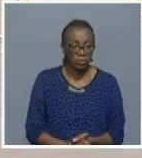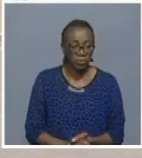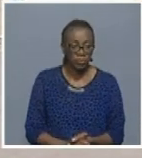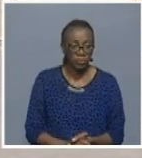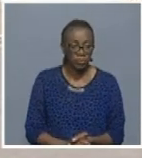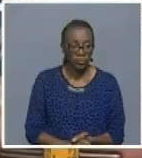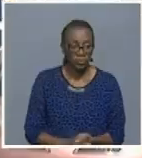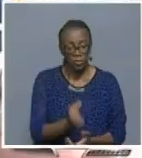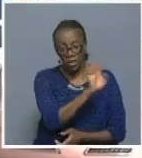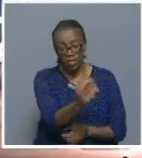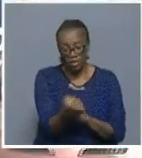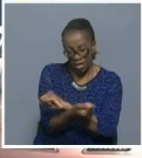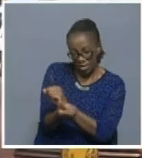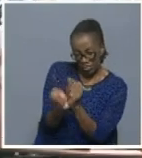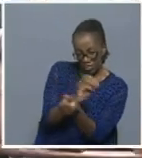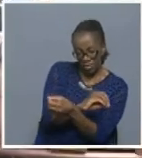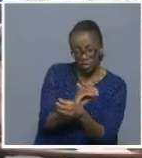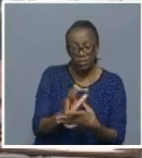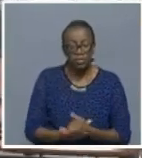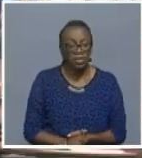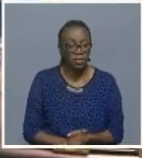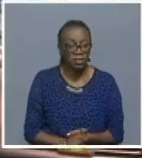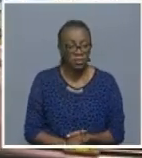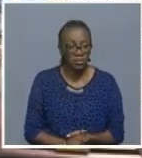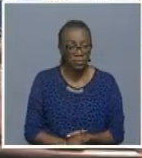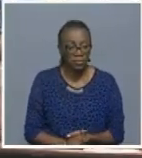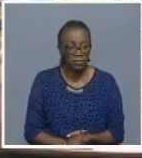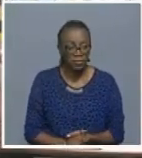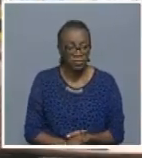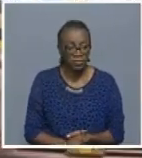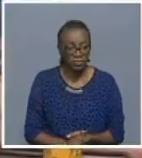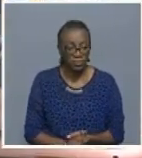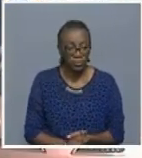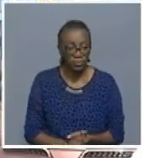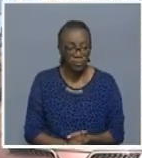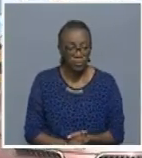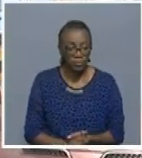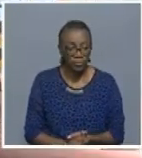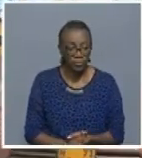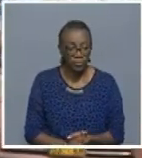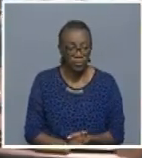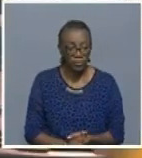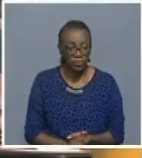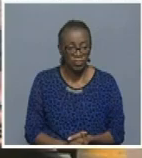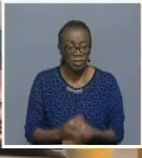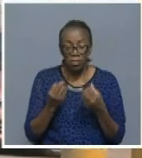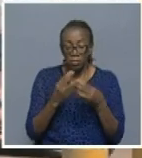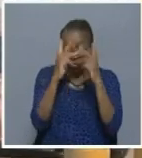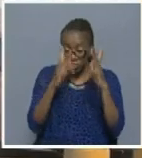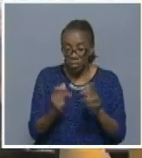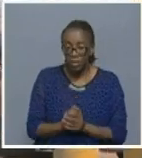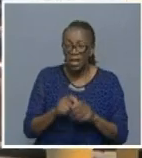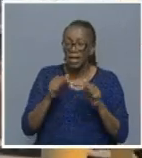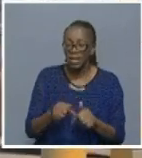most of the people from partying but shifted to fishing, illegal fishing, so